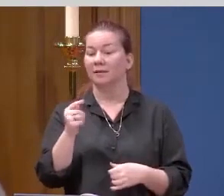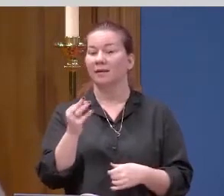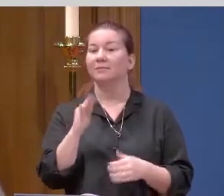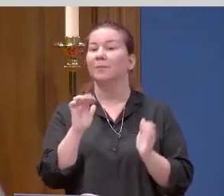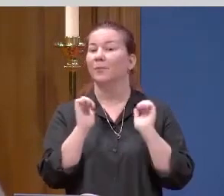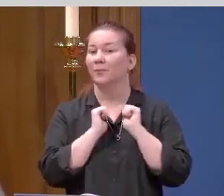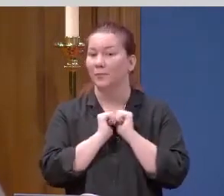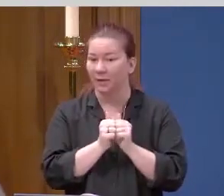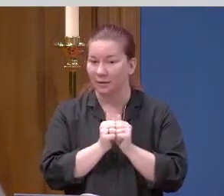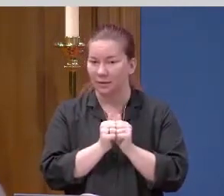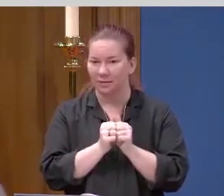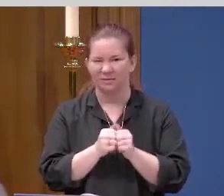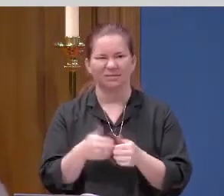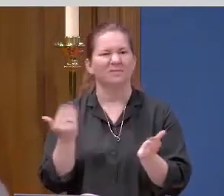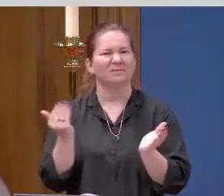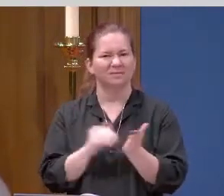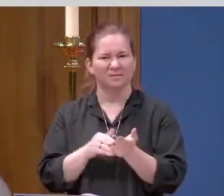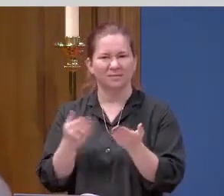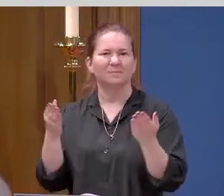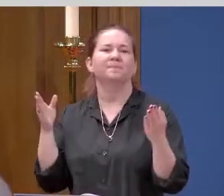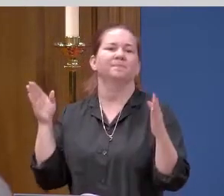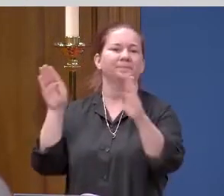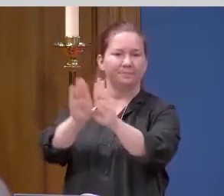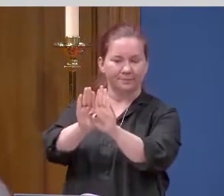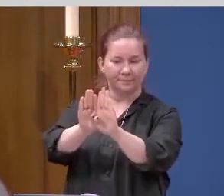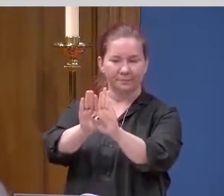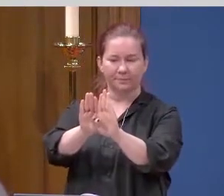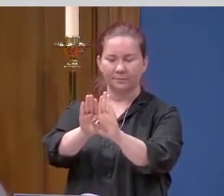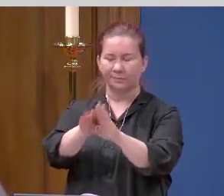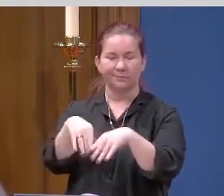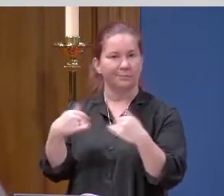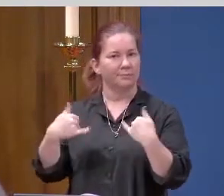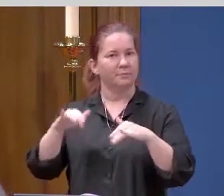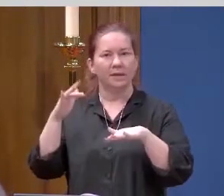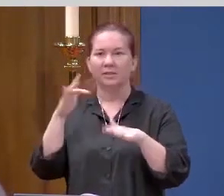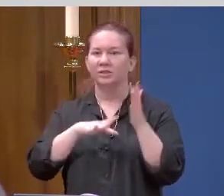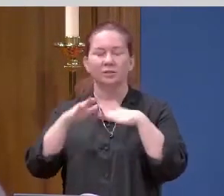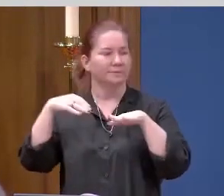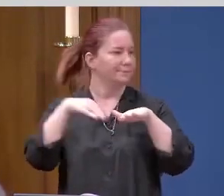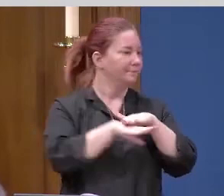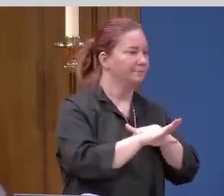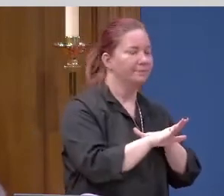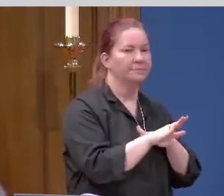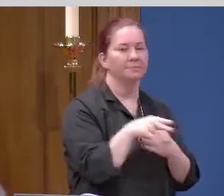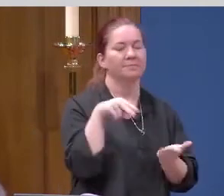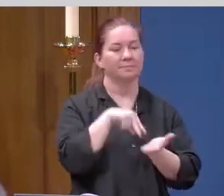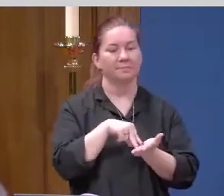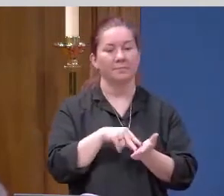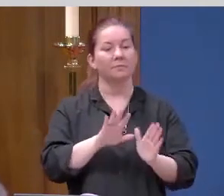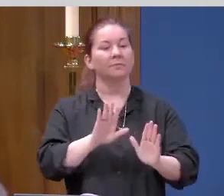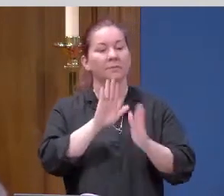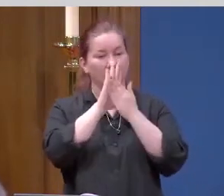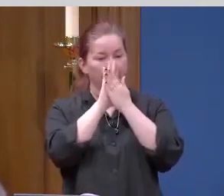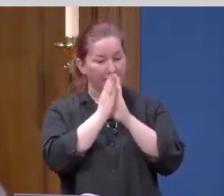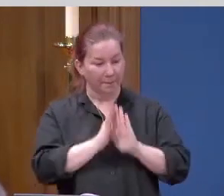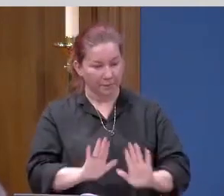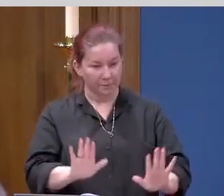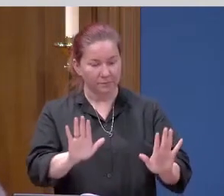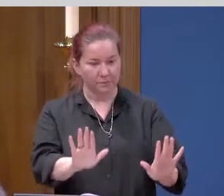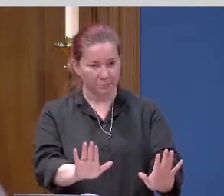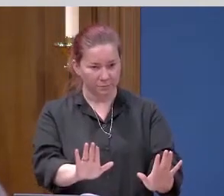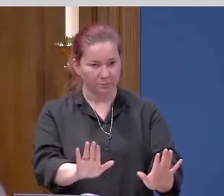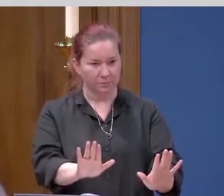Although the doors were shut, Jesus came and stood among them and said, Peace be with you.